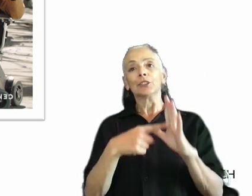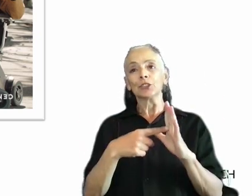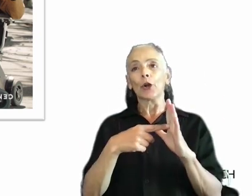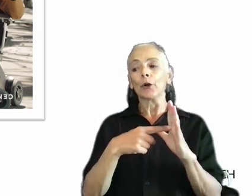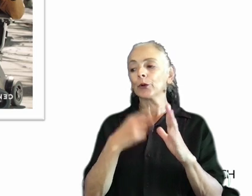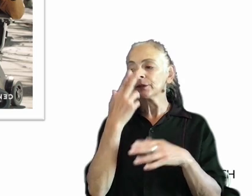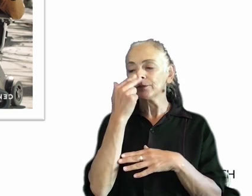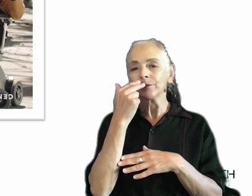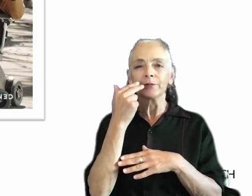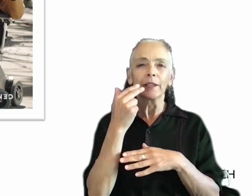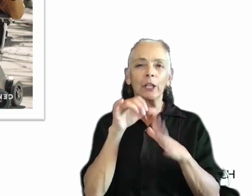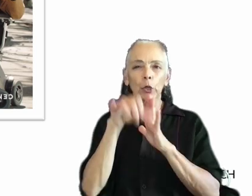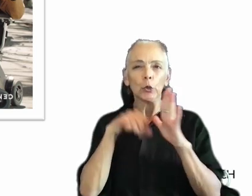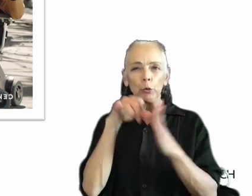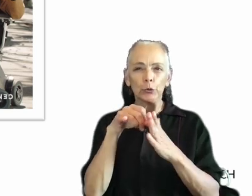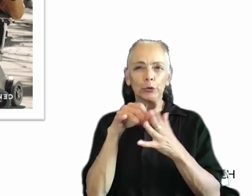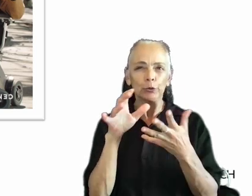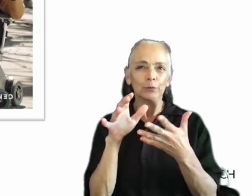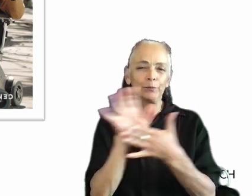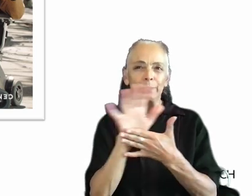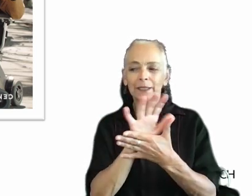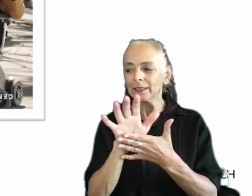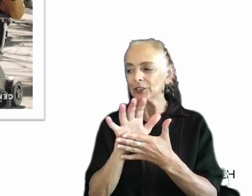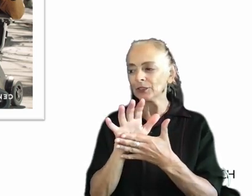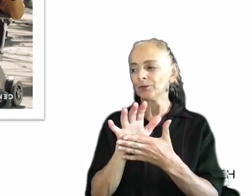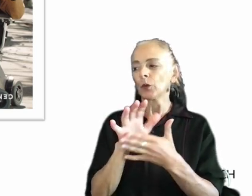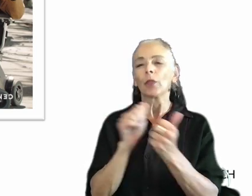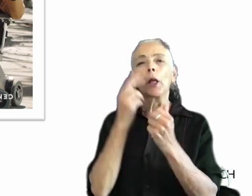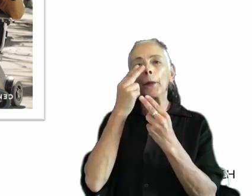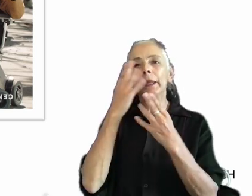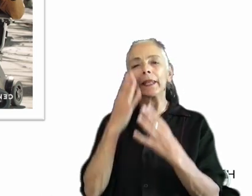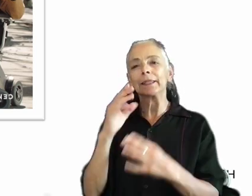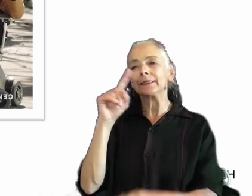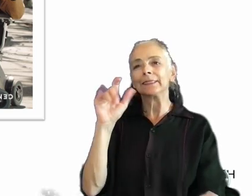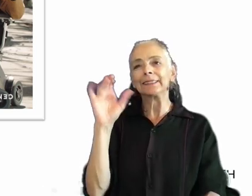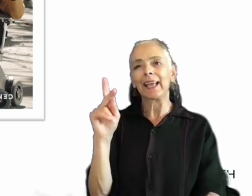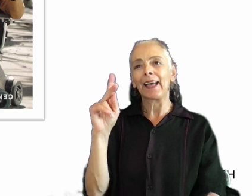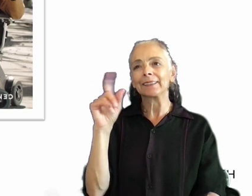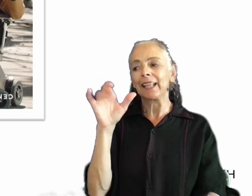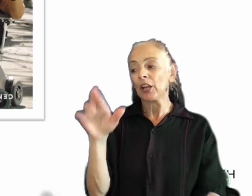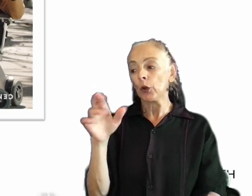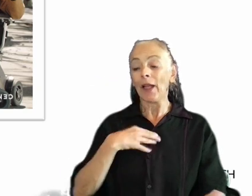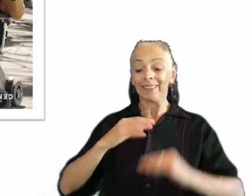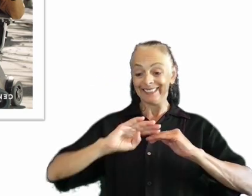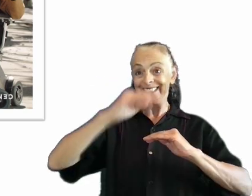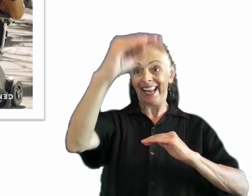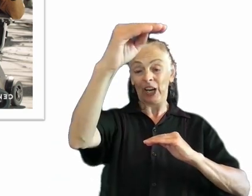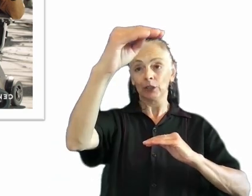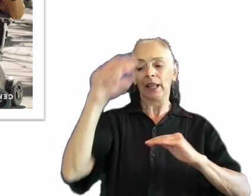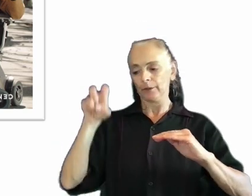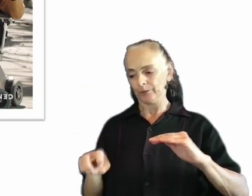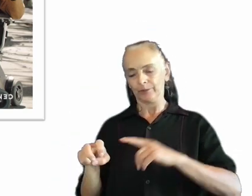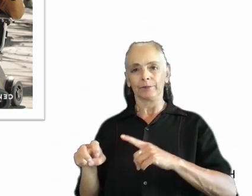sketch on YouTube featuring comedian Zach Anner. In the image, there is a set of stairs and at the bottom, there's a person in a wheelchair. That's